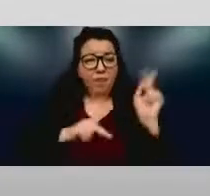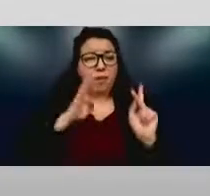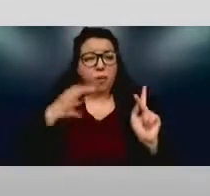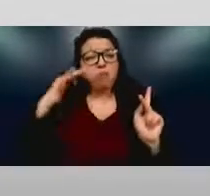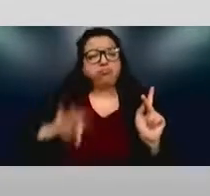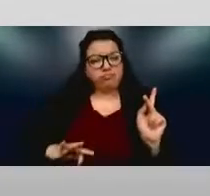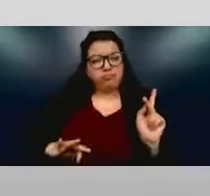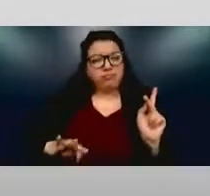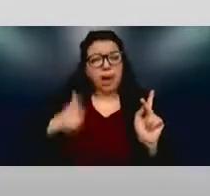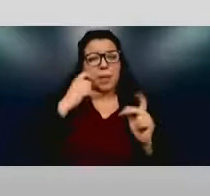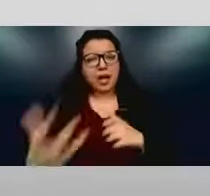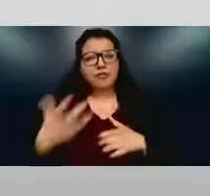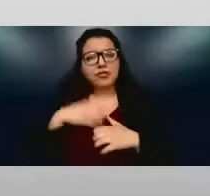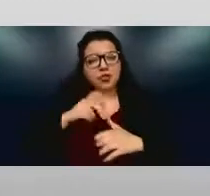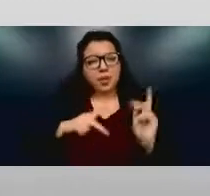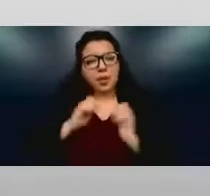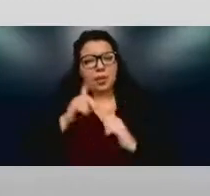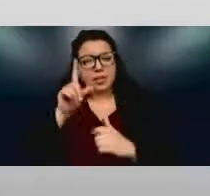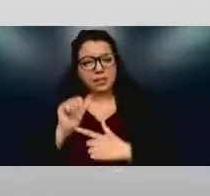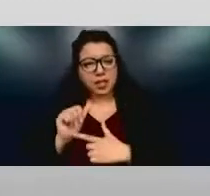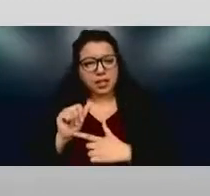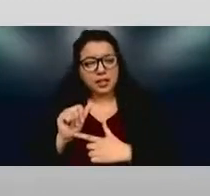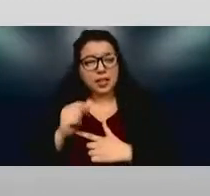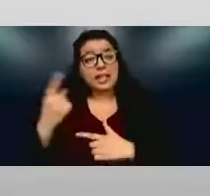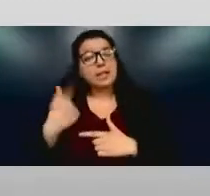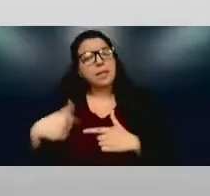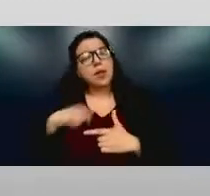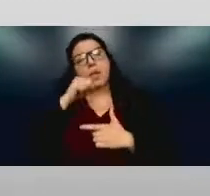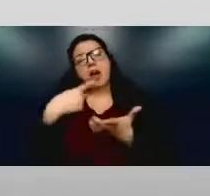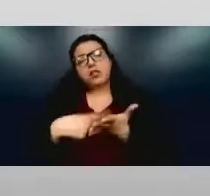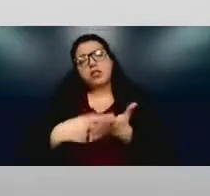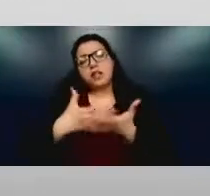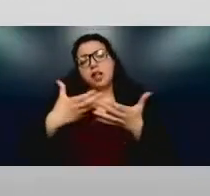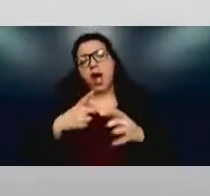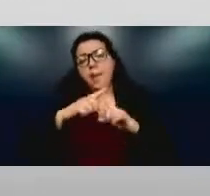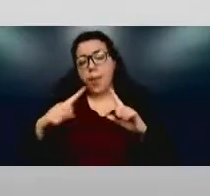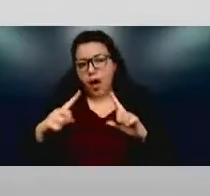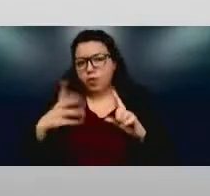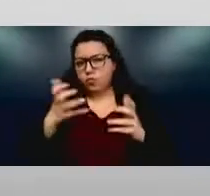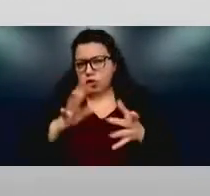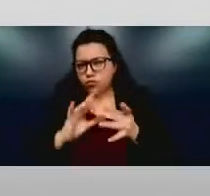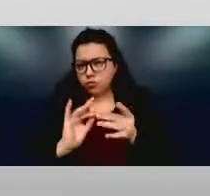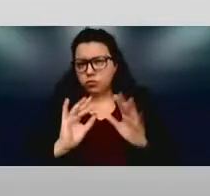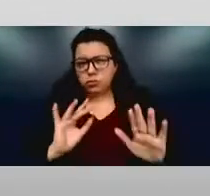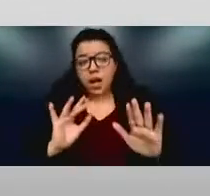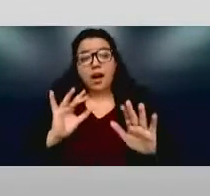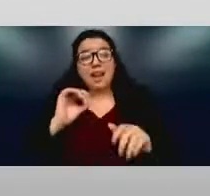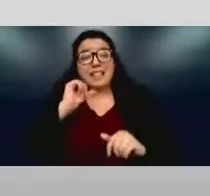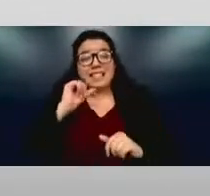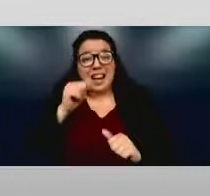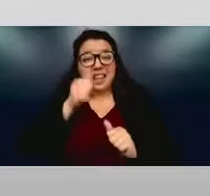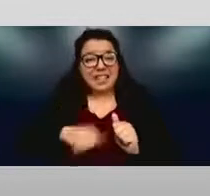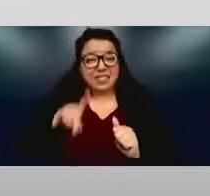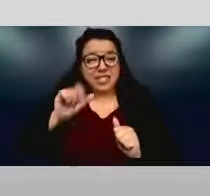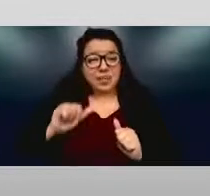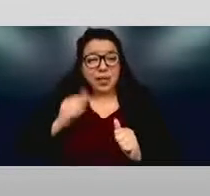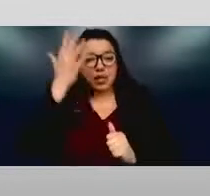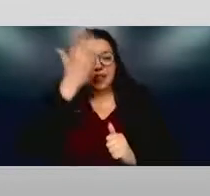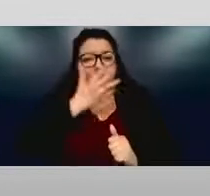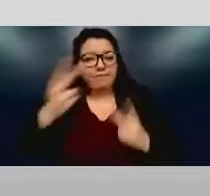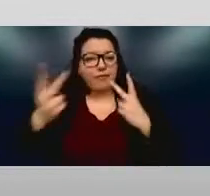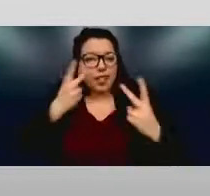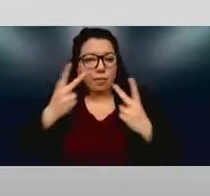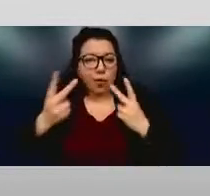but we've talked a lot about things that you can see. Not all disabilities are visible. And so the more you then go